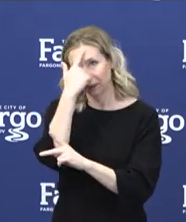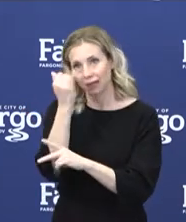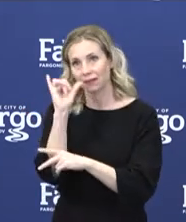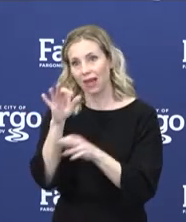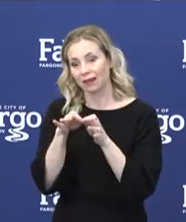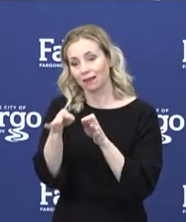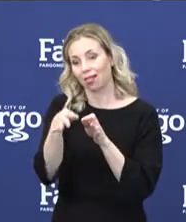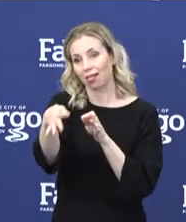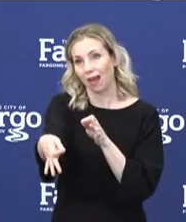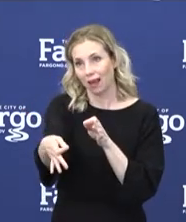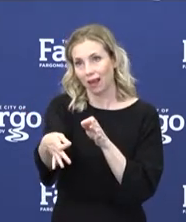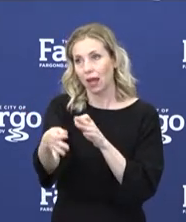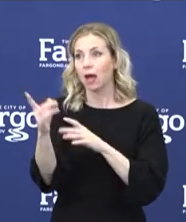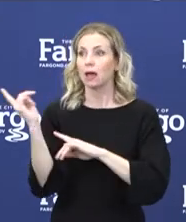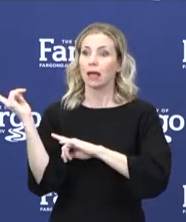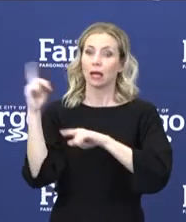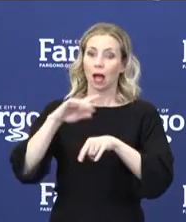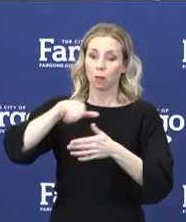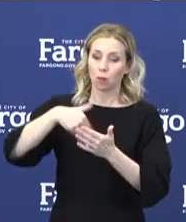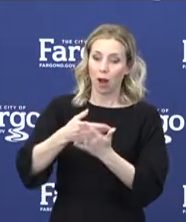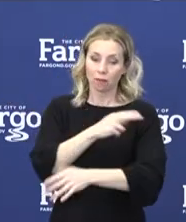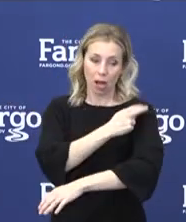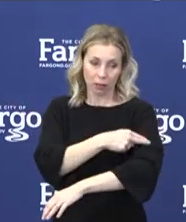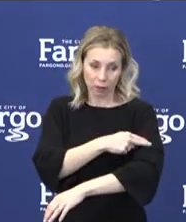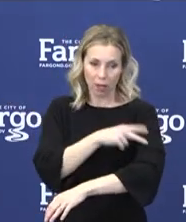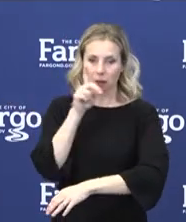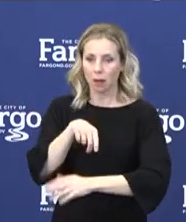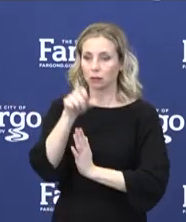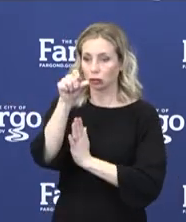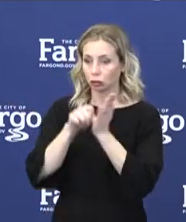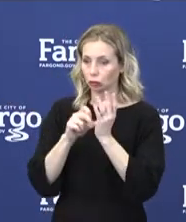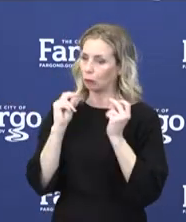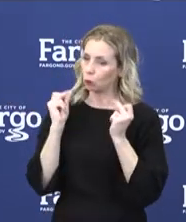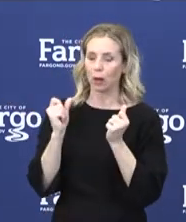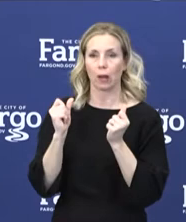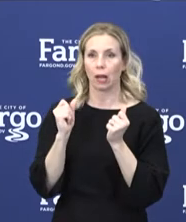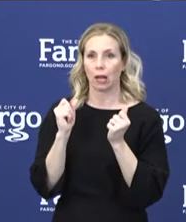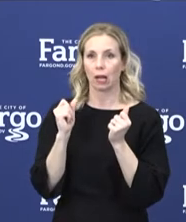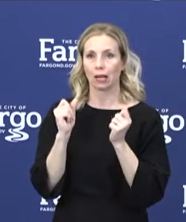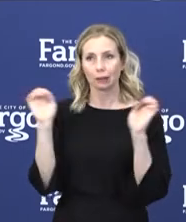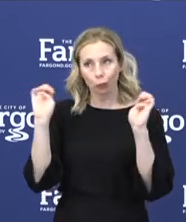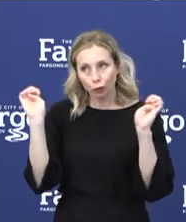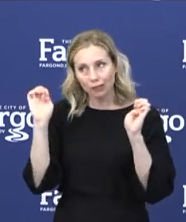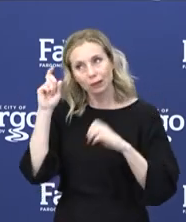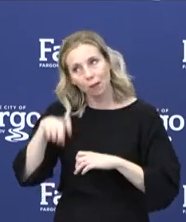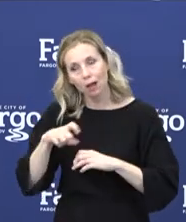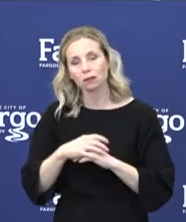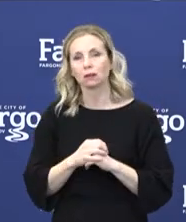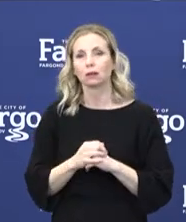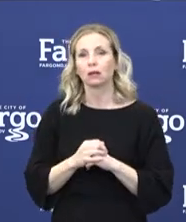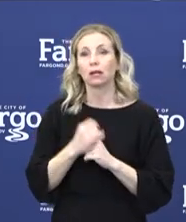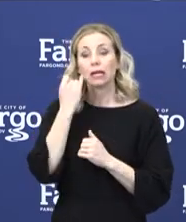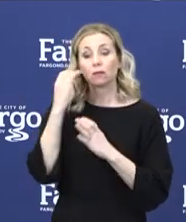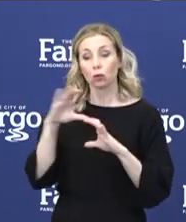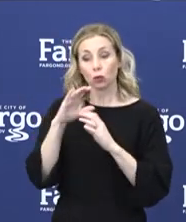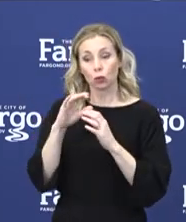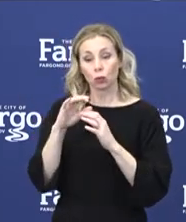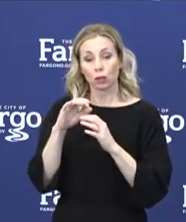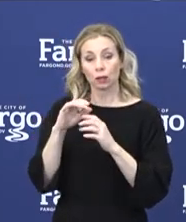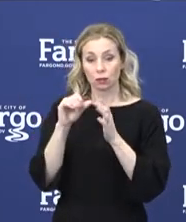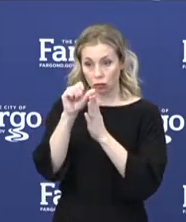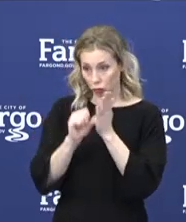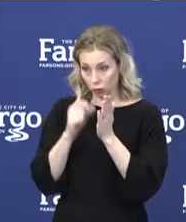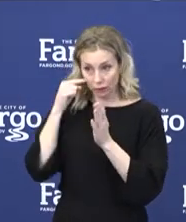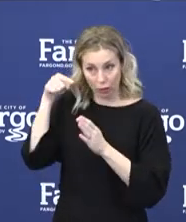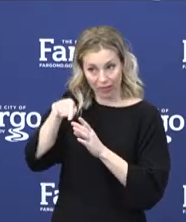came to the hospital and had to be operated on urgently. When you do surgery in this situation, you raise the